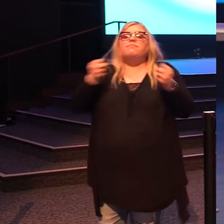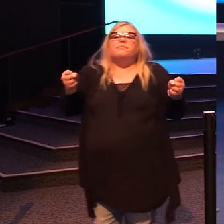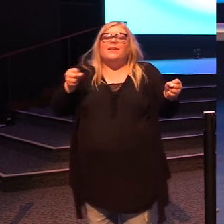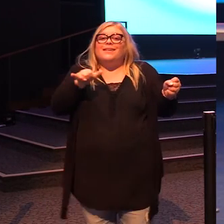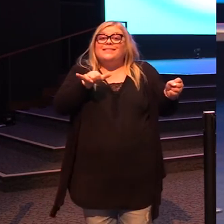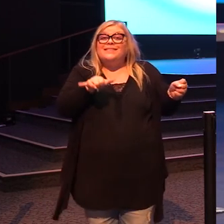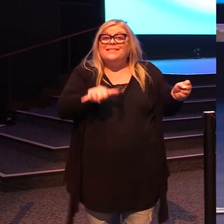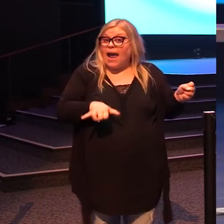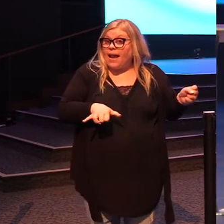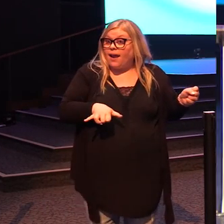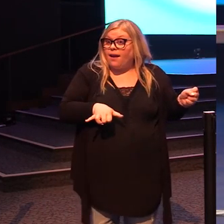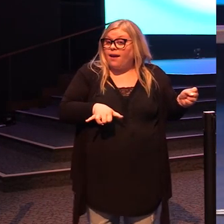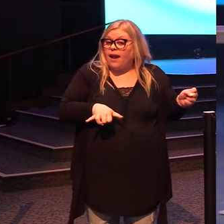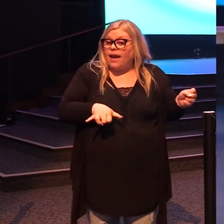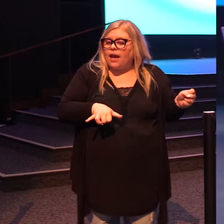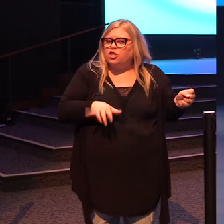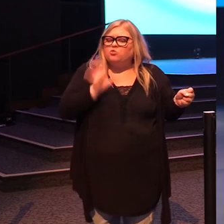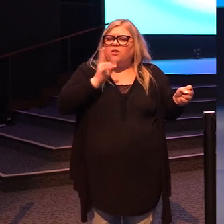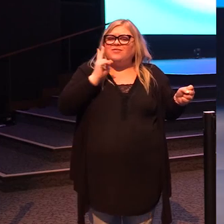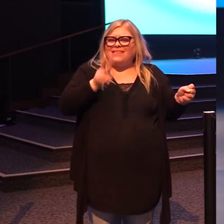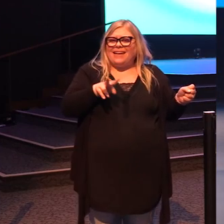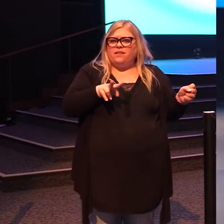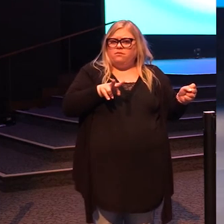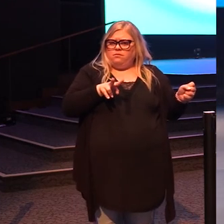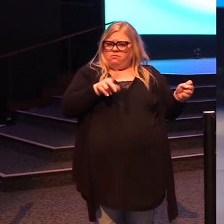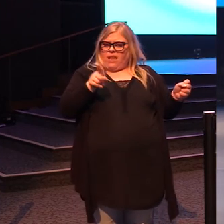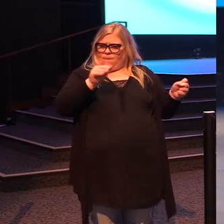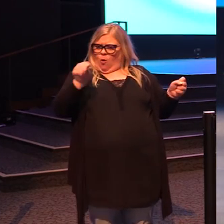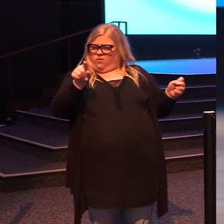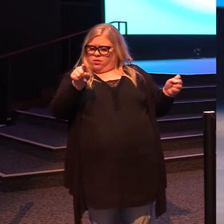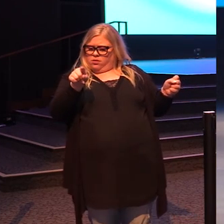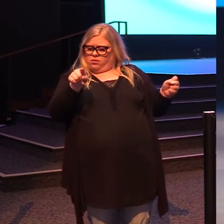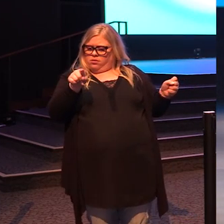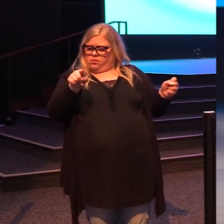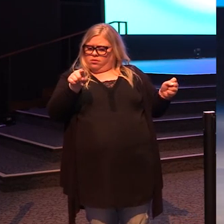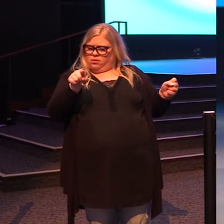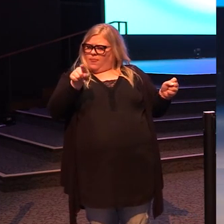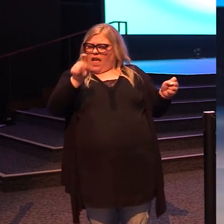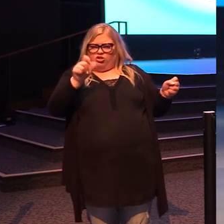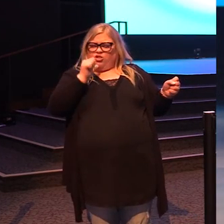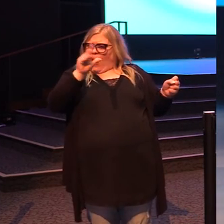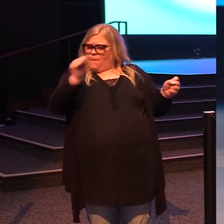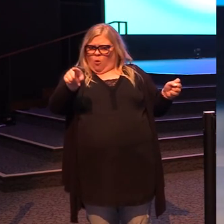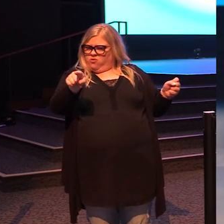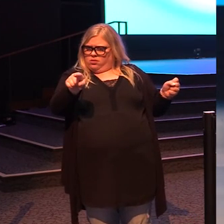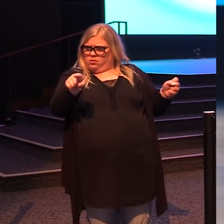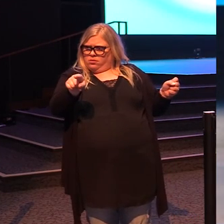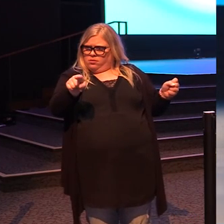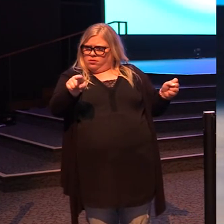stayed, she would have seen things moving in the cupboard that should not move by themselves.